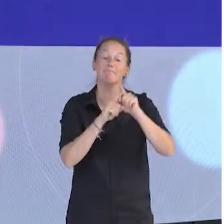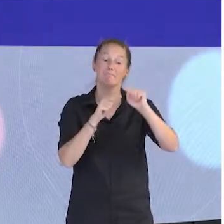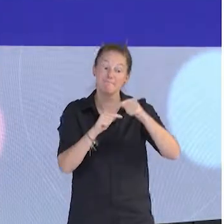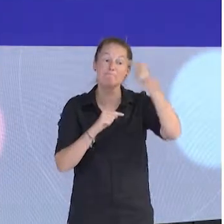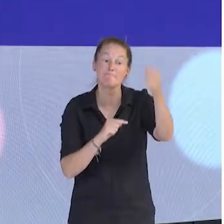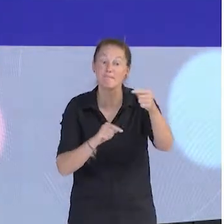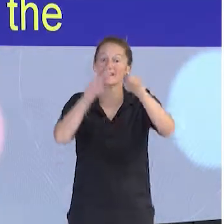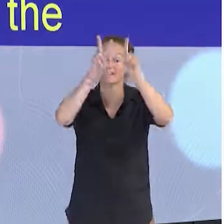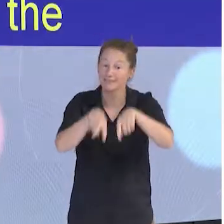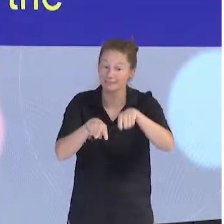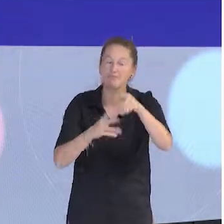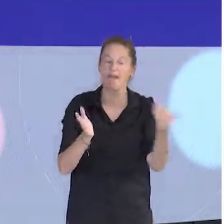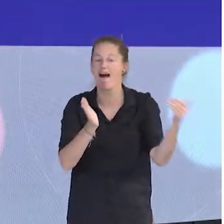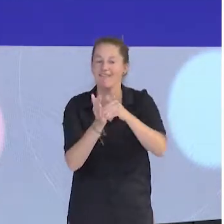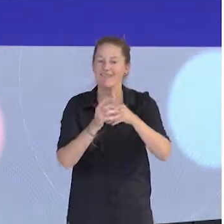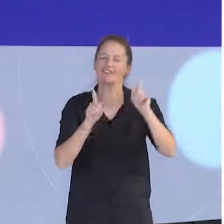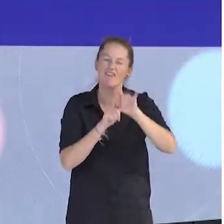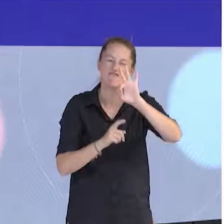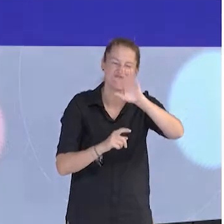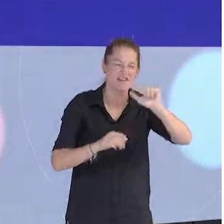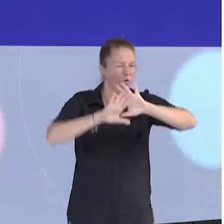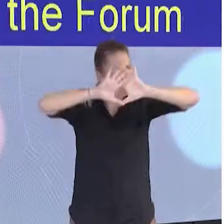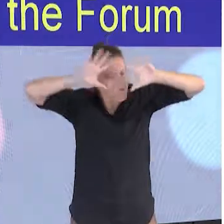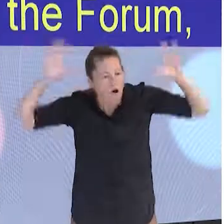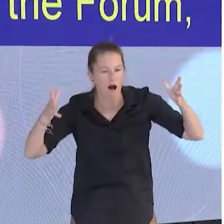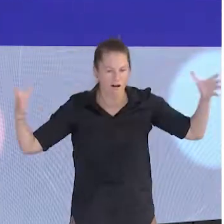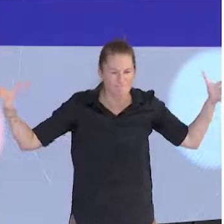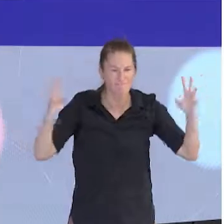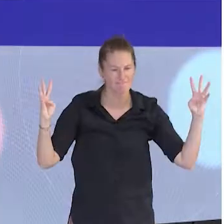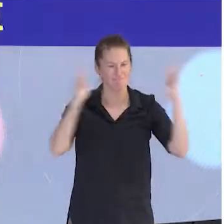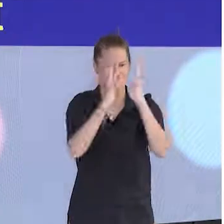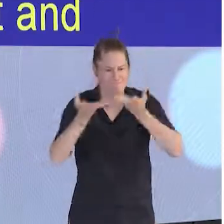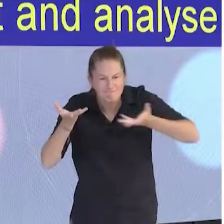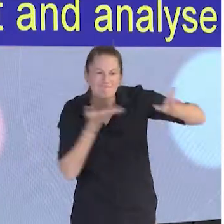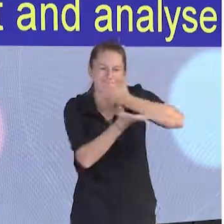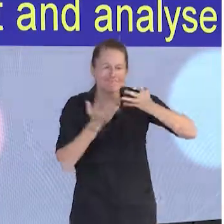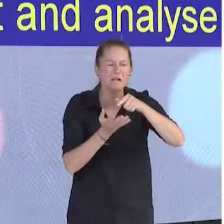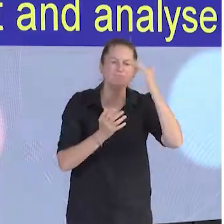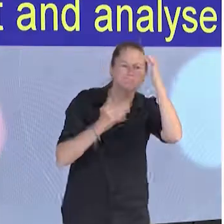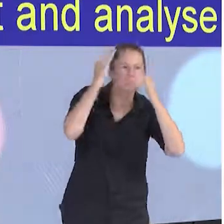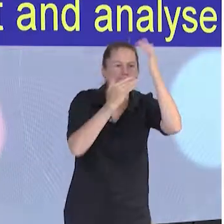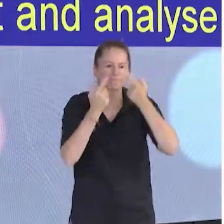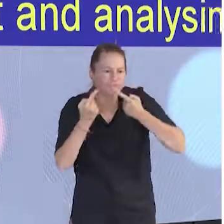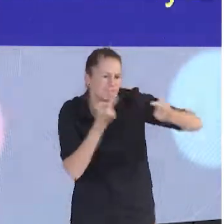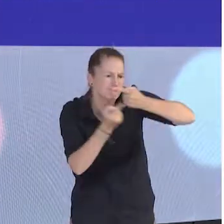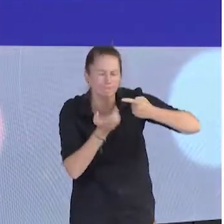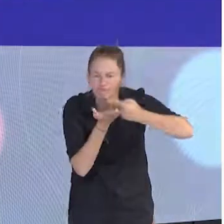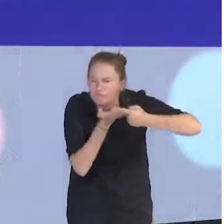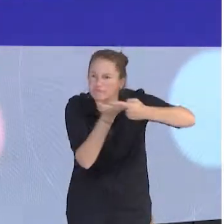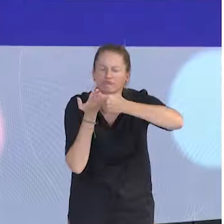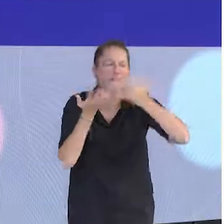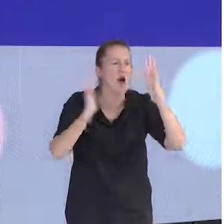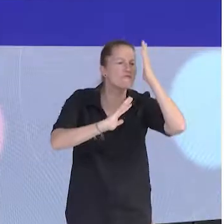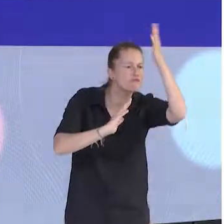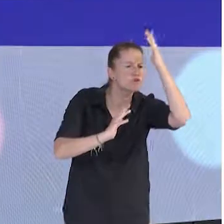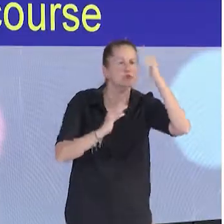agenda the findings of the forum, the chair statement and analyzing, you know, what does it mean, of course, mainly for FRA, but